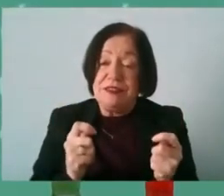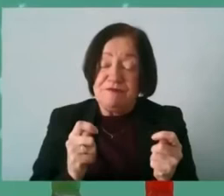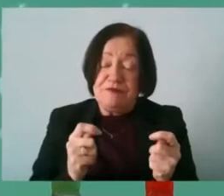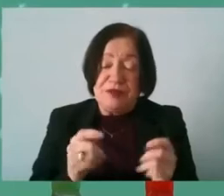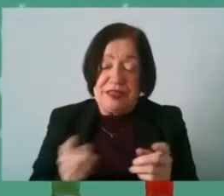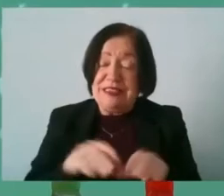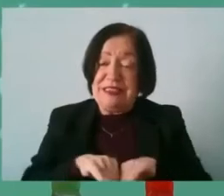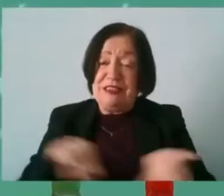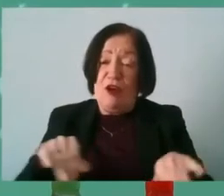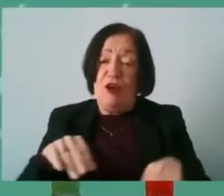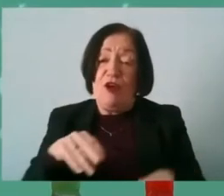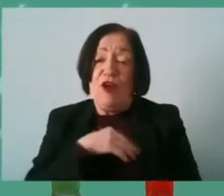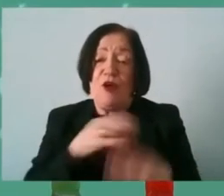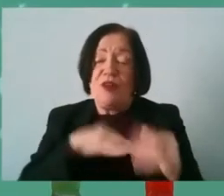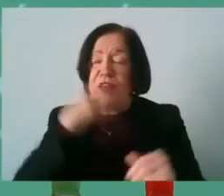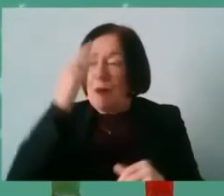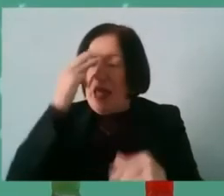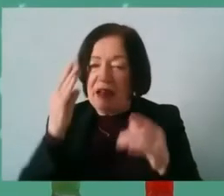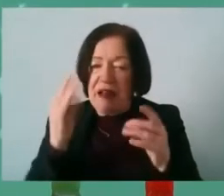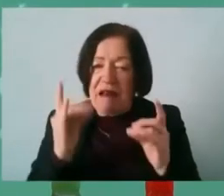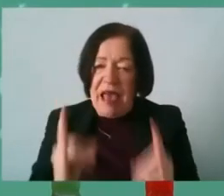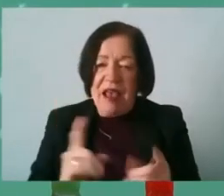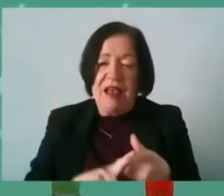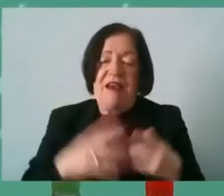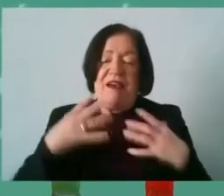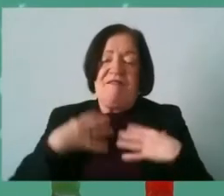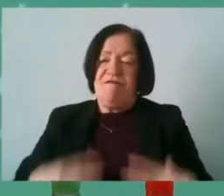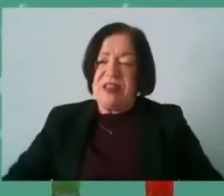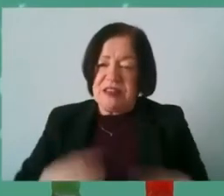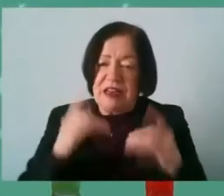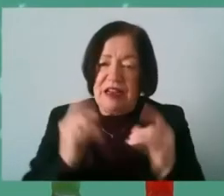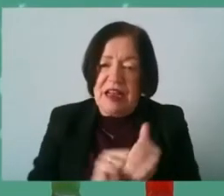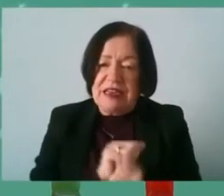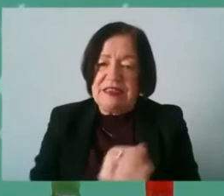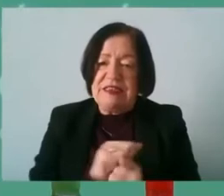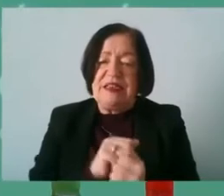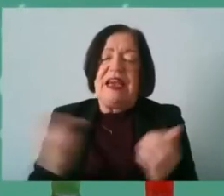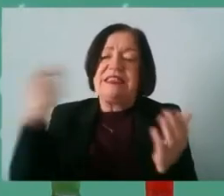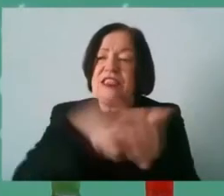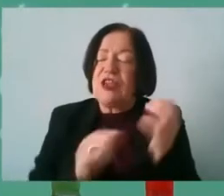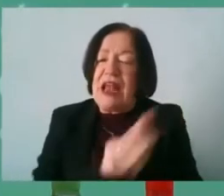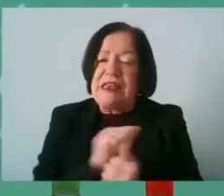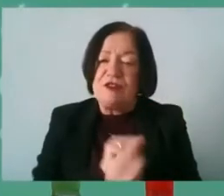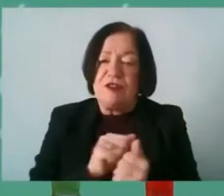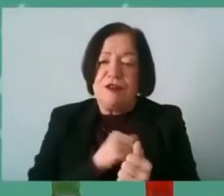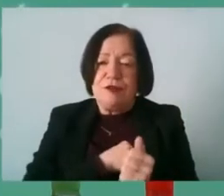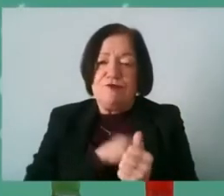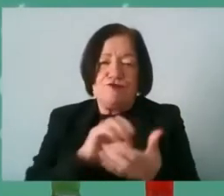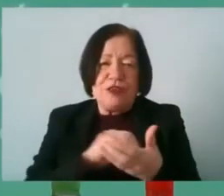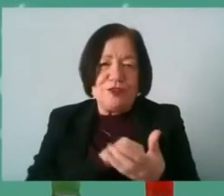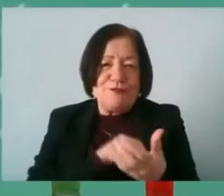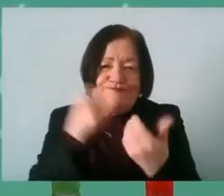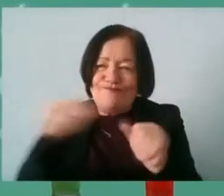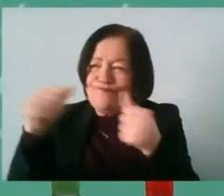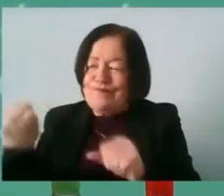very much to do with our mental fitness and physical activity additional physical physical activity reaching out to members again